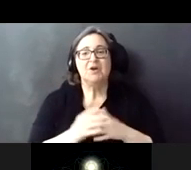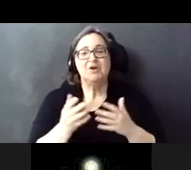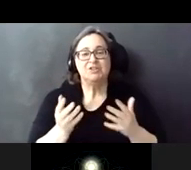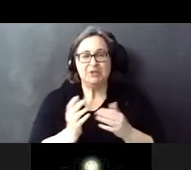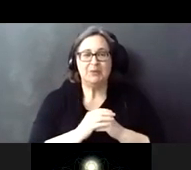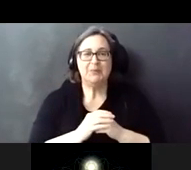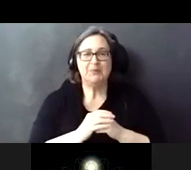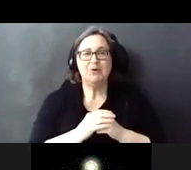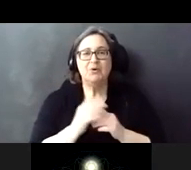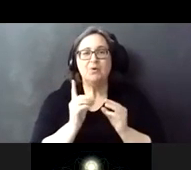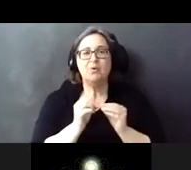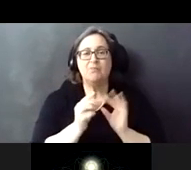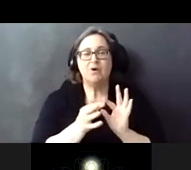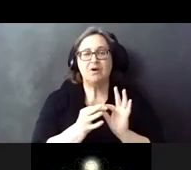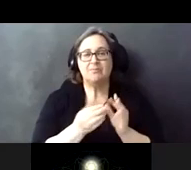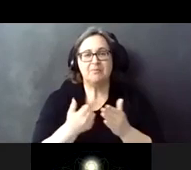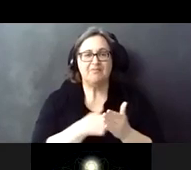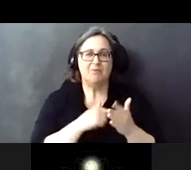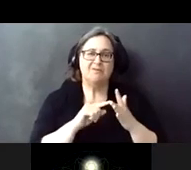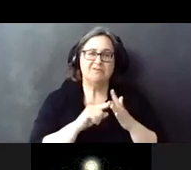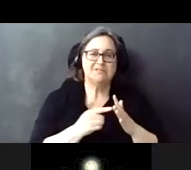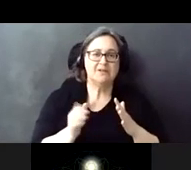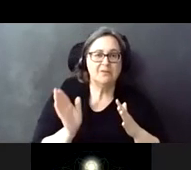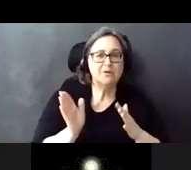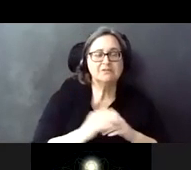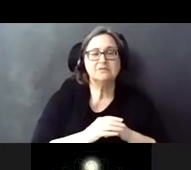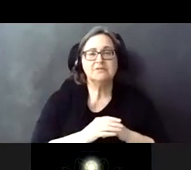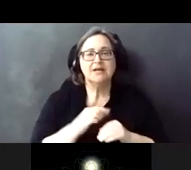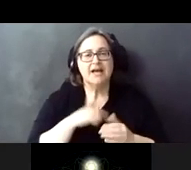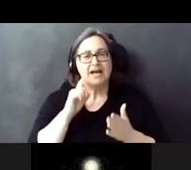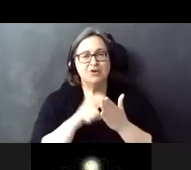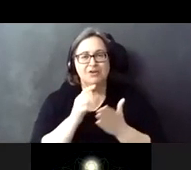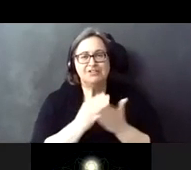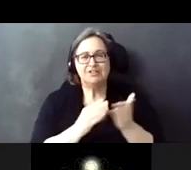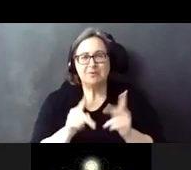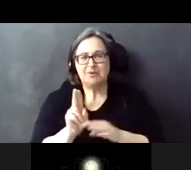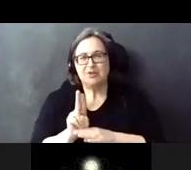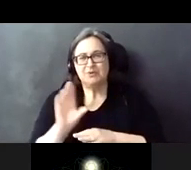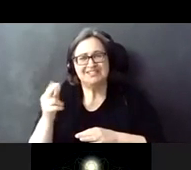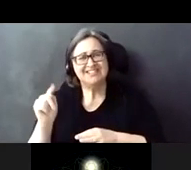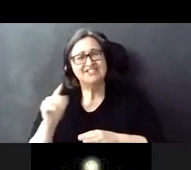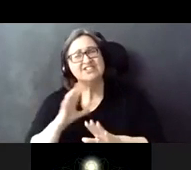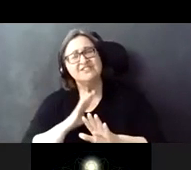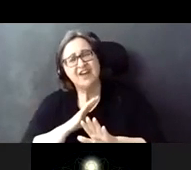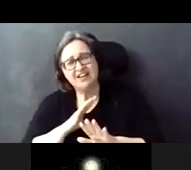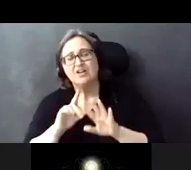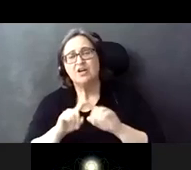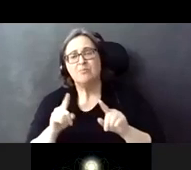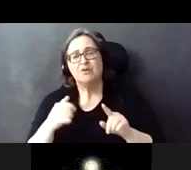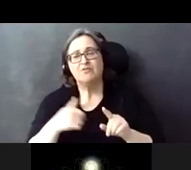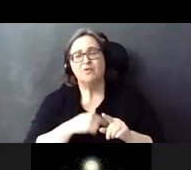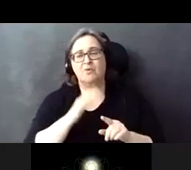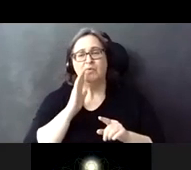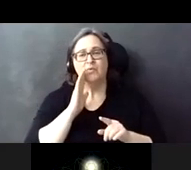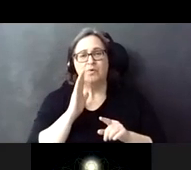So one other note before we get into the presentation. I've noticed some people are using the chats, which is fine, but we we are going to